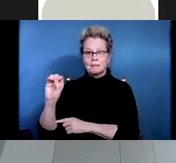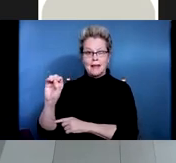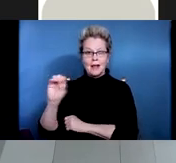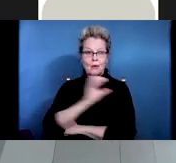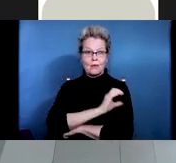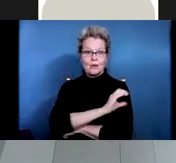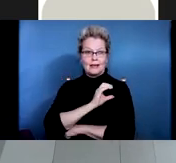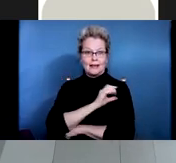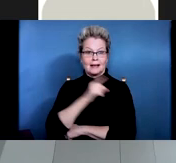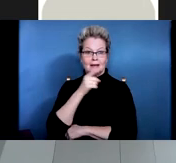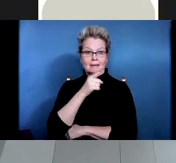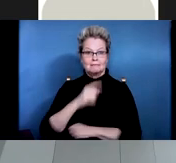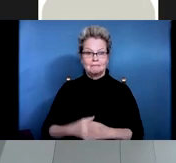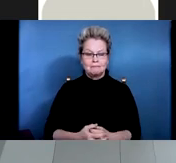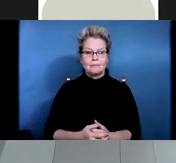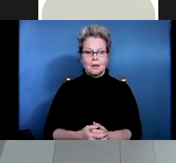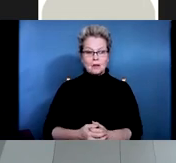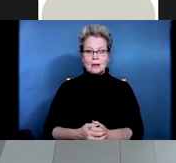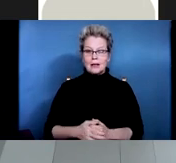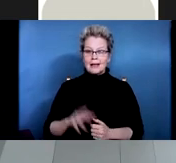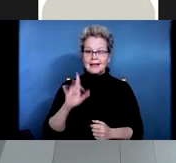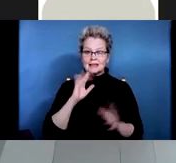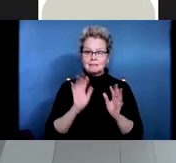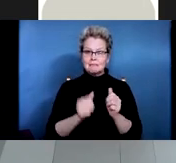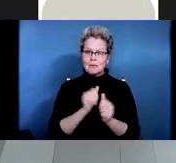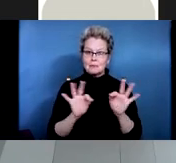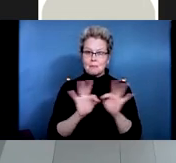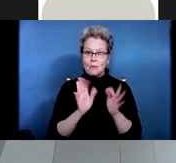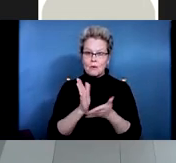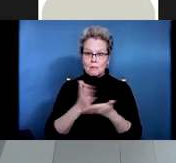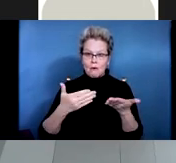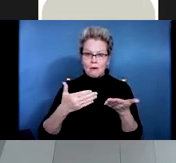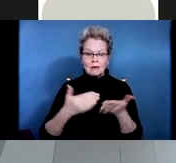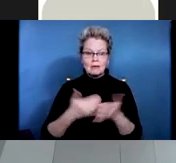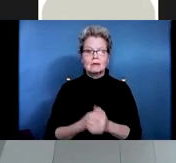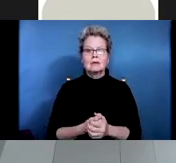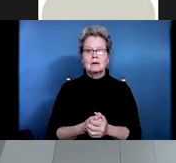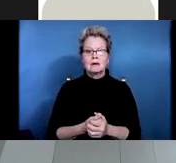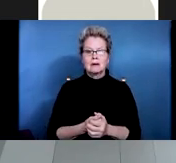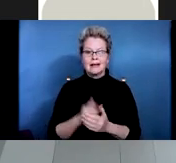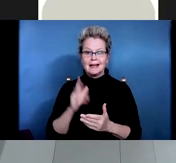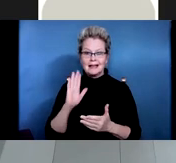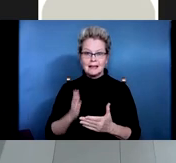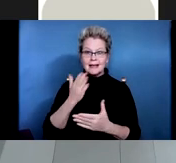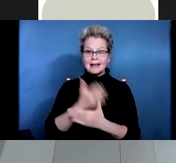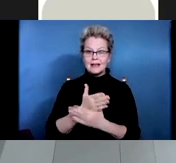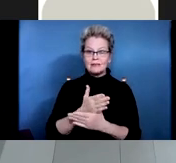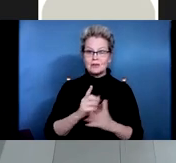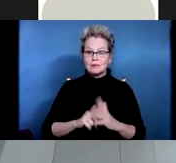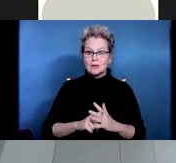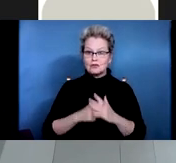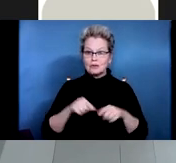its signature element is an intervention that starts during the